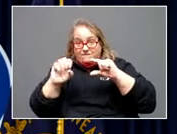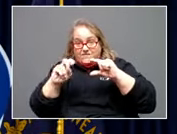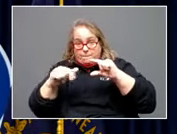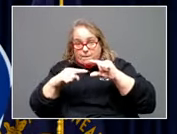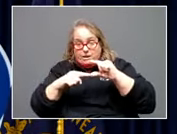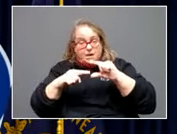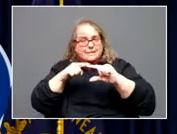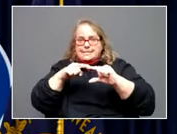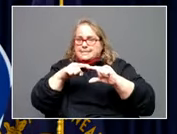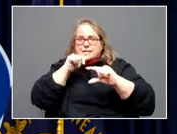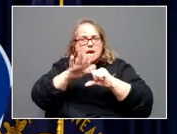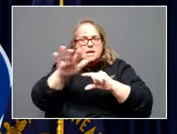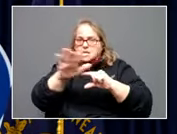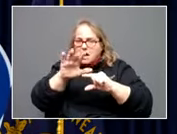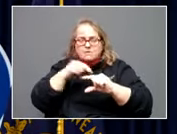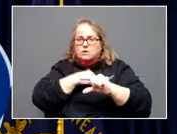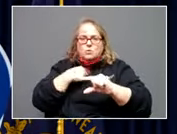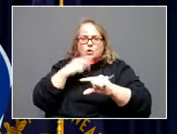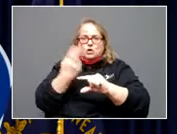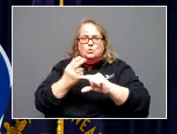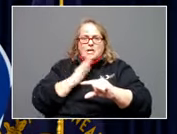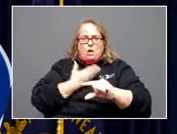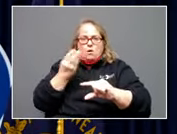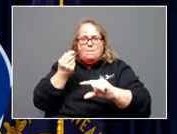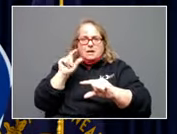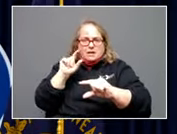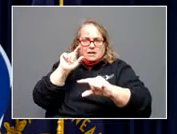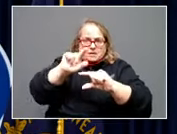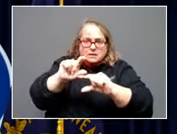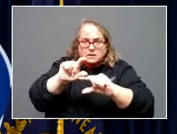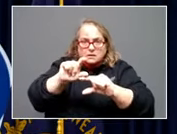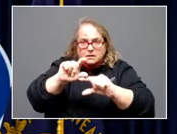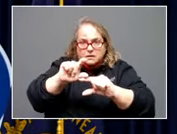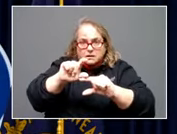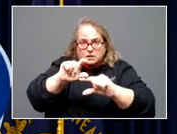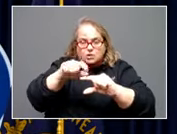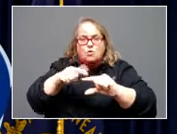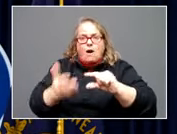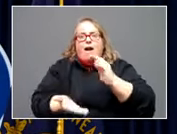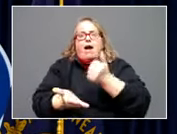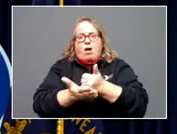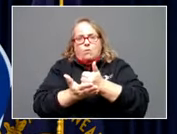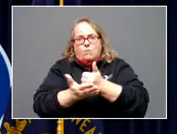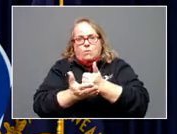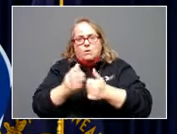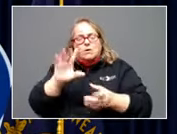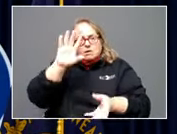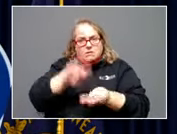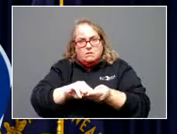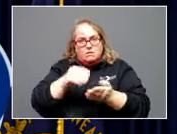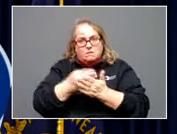cover everything that they need. That's certainly an area where I'd encourage other funds to come on top of us. Right now, if you're